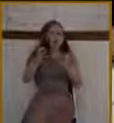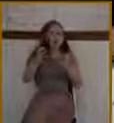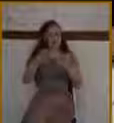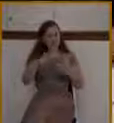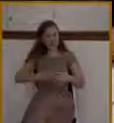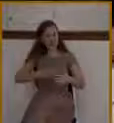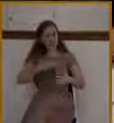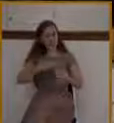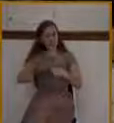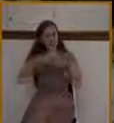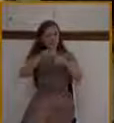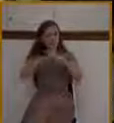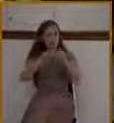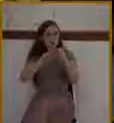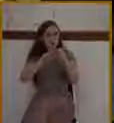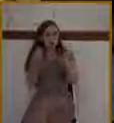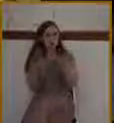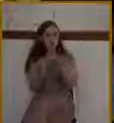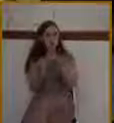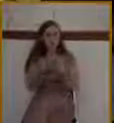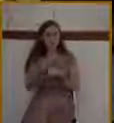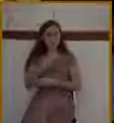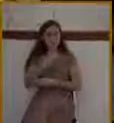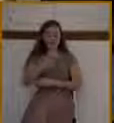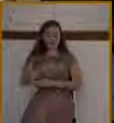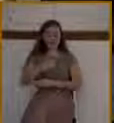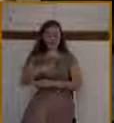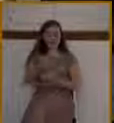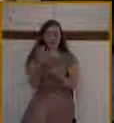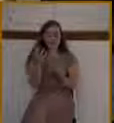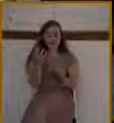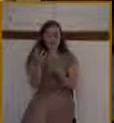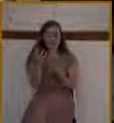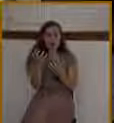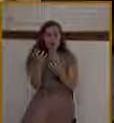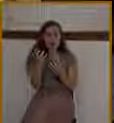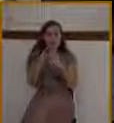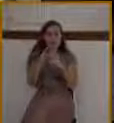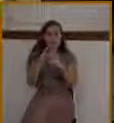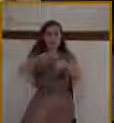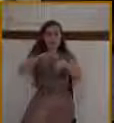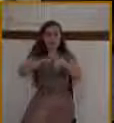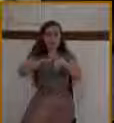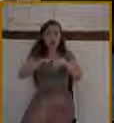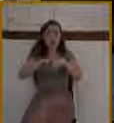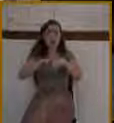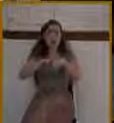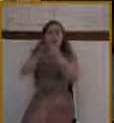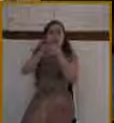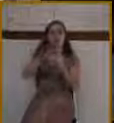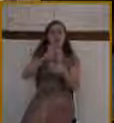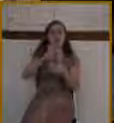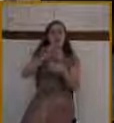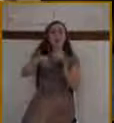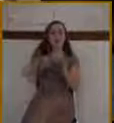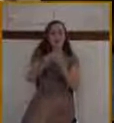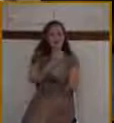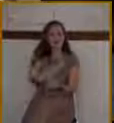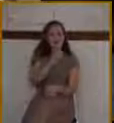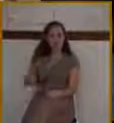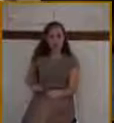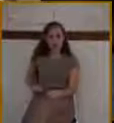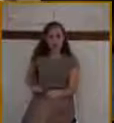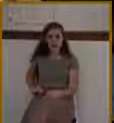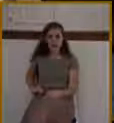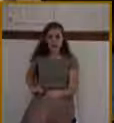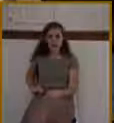prophecy is? That's a messianic prophecy. That's speaking of the Messiah. We sing a, I know it's not